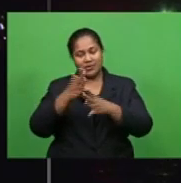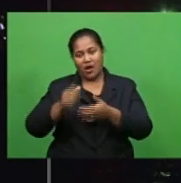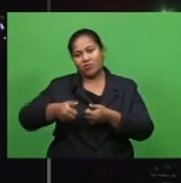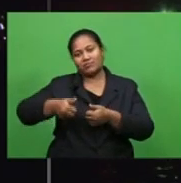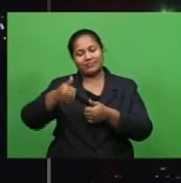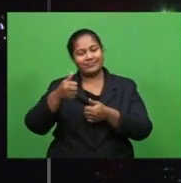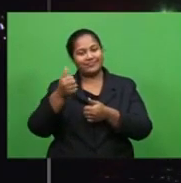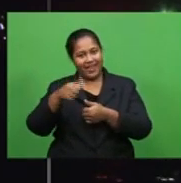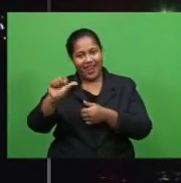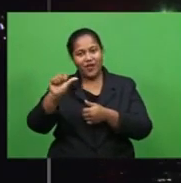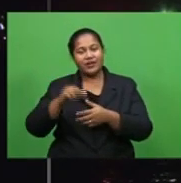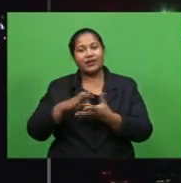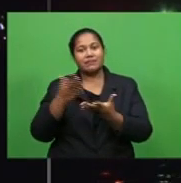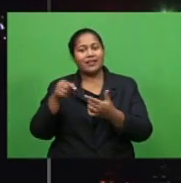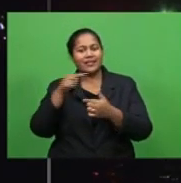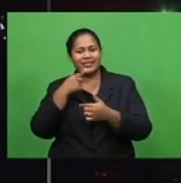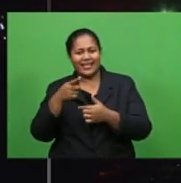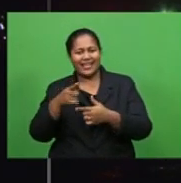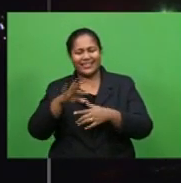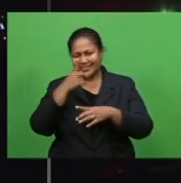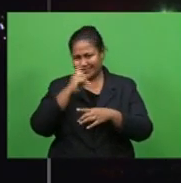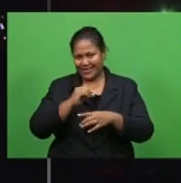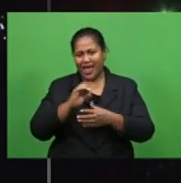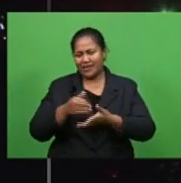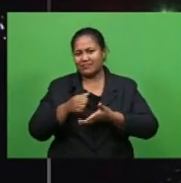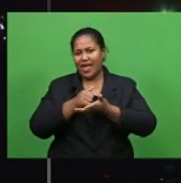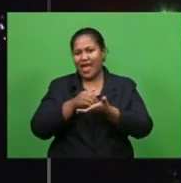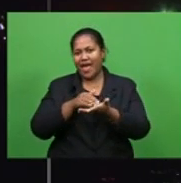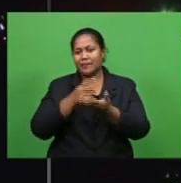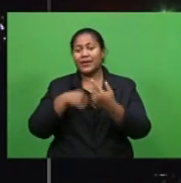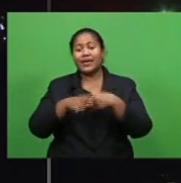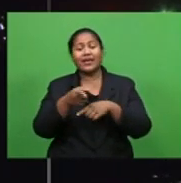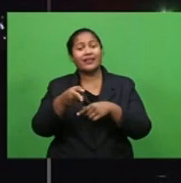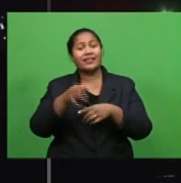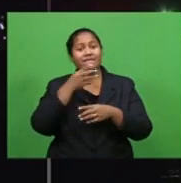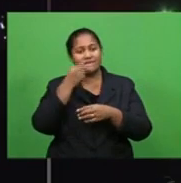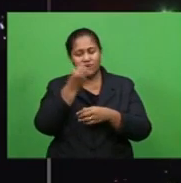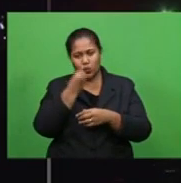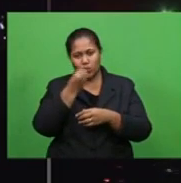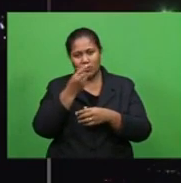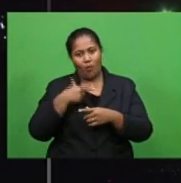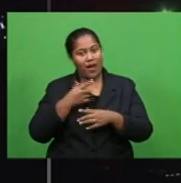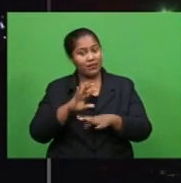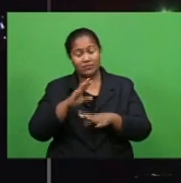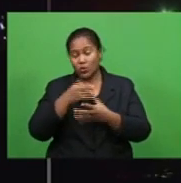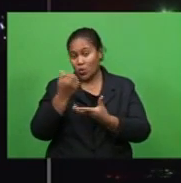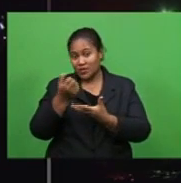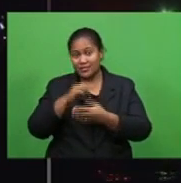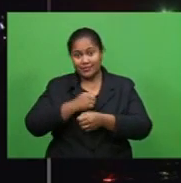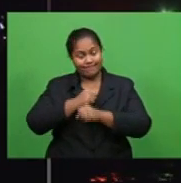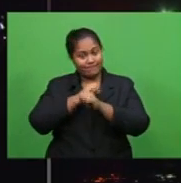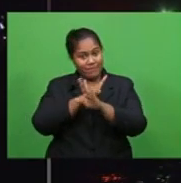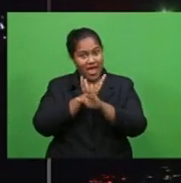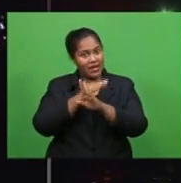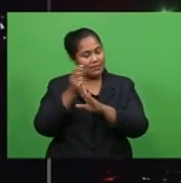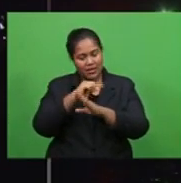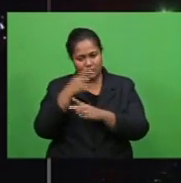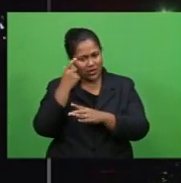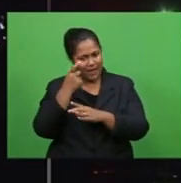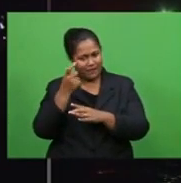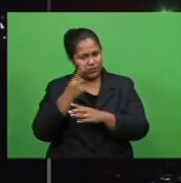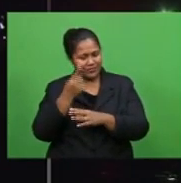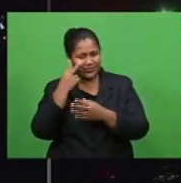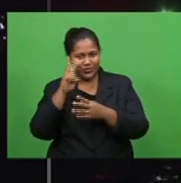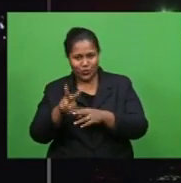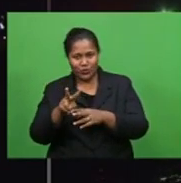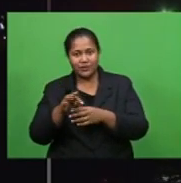Lavisao says there are threats to food security due to COVID-19 and the ban must be carefully weighed. Apanisa Wangarindovu